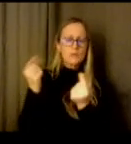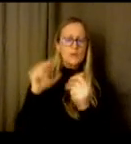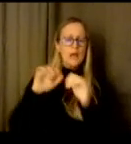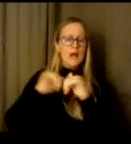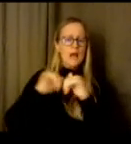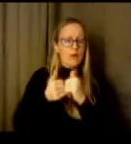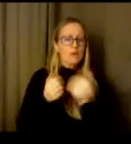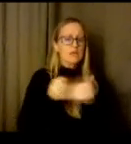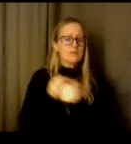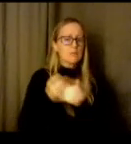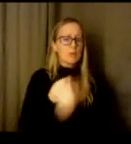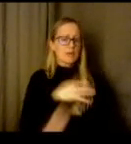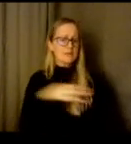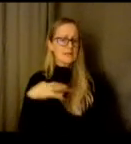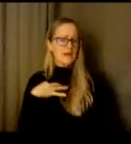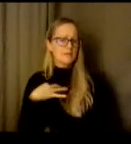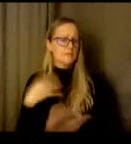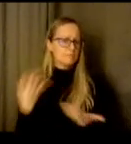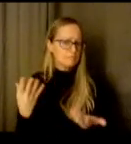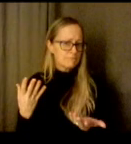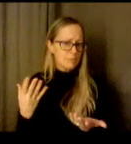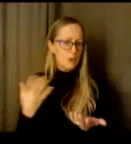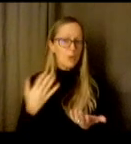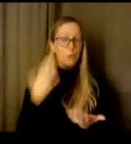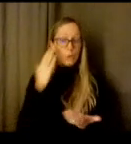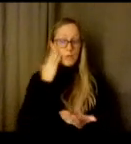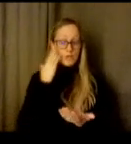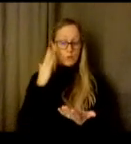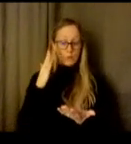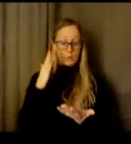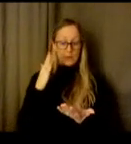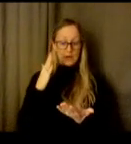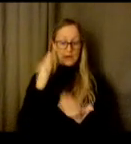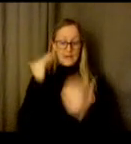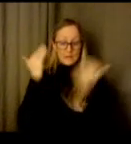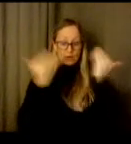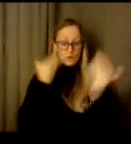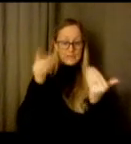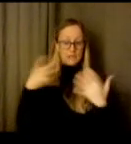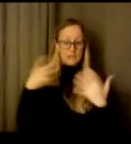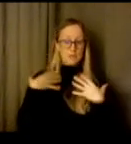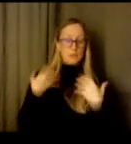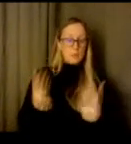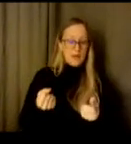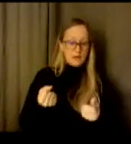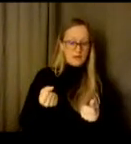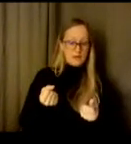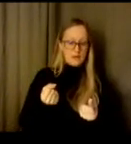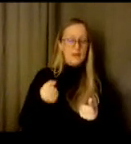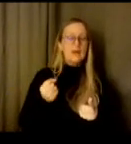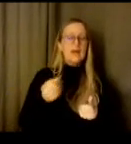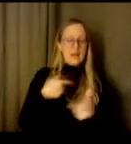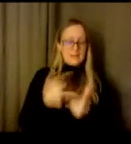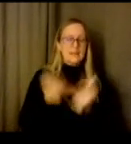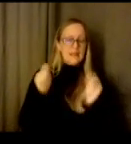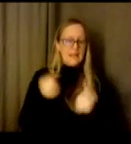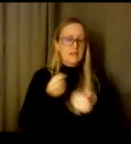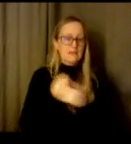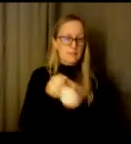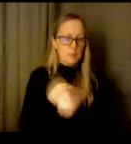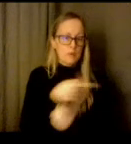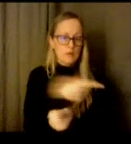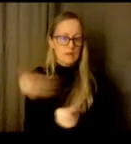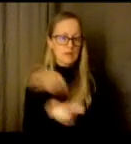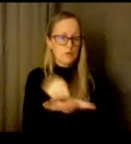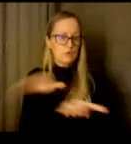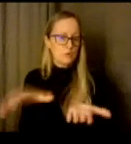the adults have to be well in order to support students in a robust manner too and so what kinds of supports are there for the adults